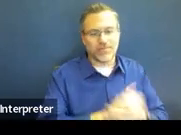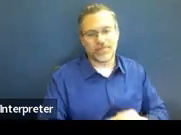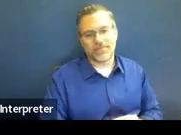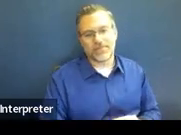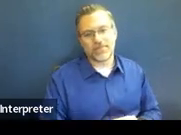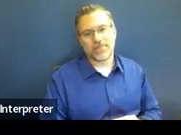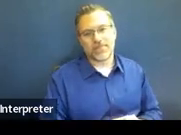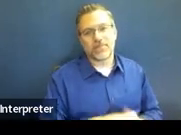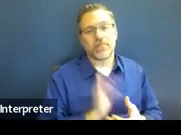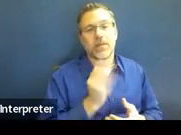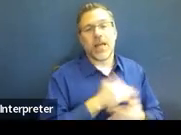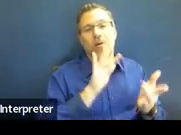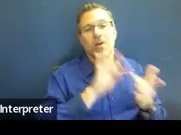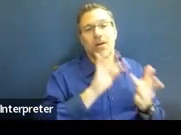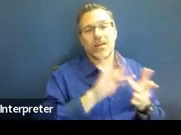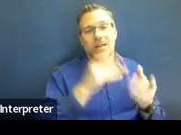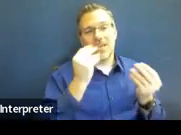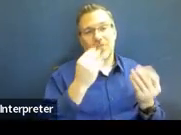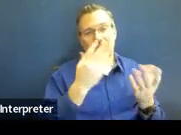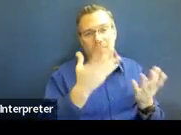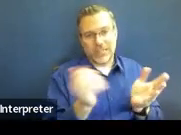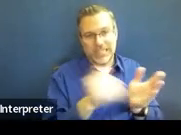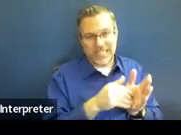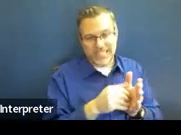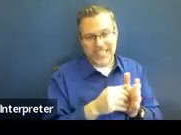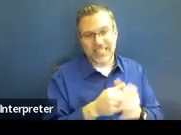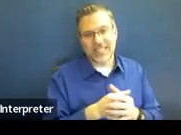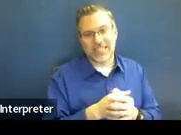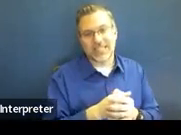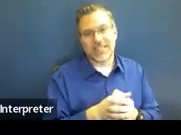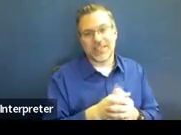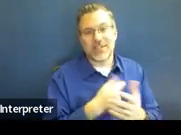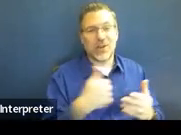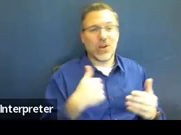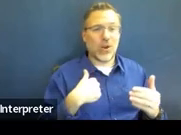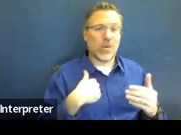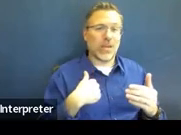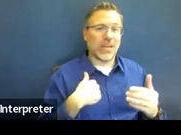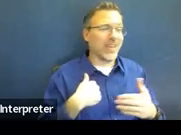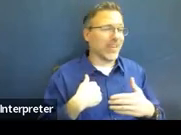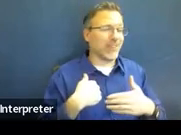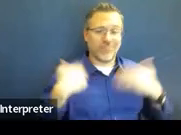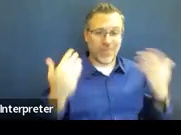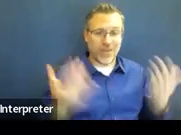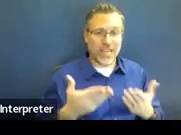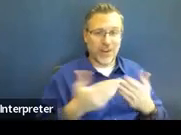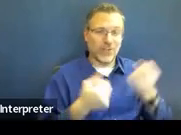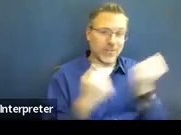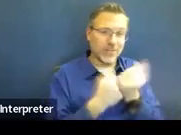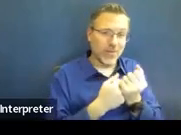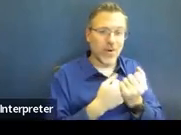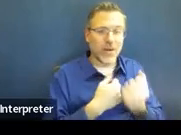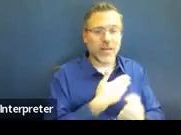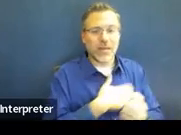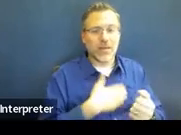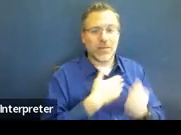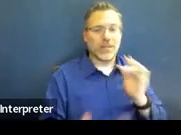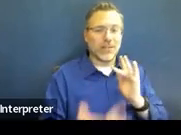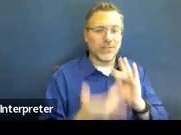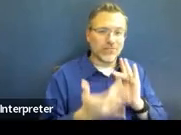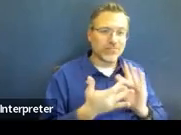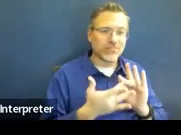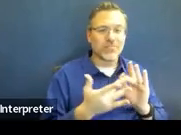And our contact information one more time. Because we are here to support you. So please reach out if you have questions.